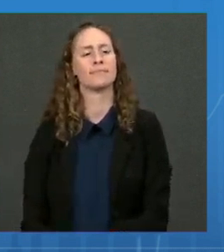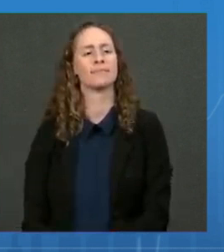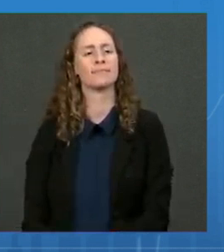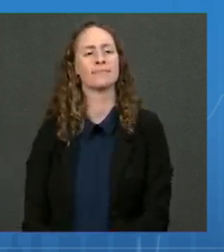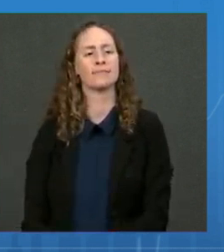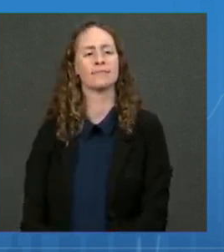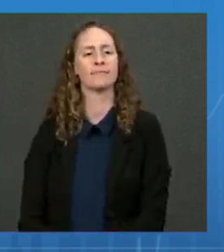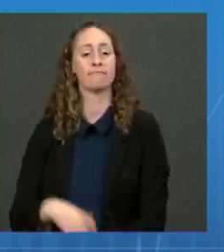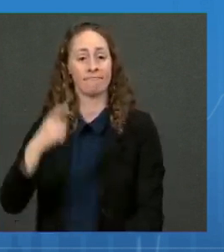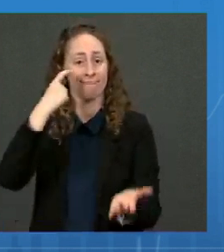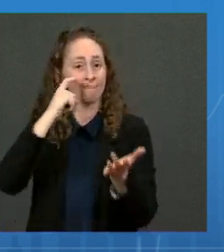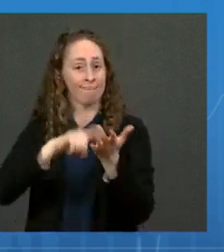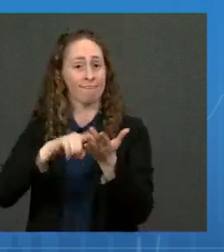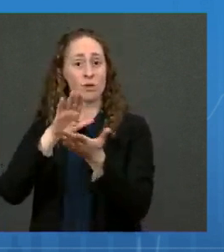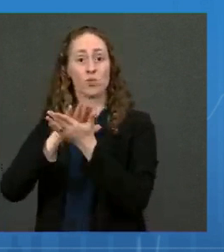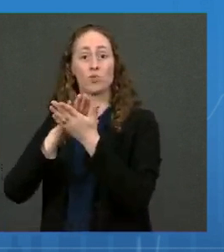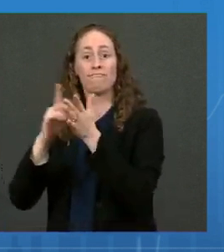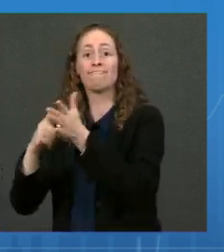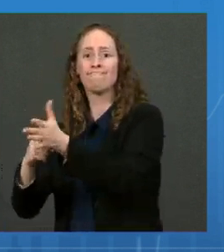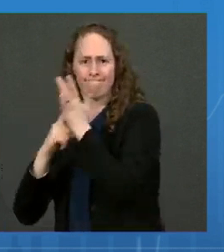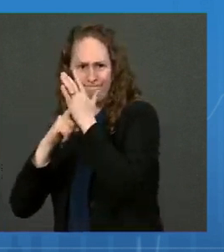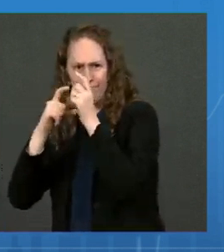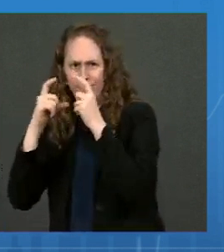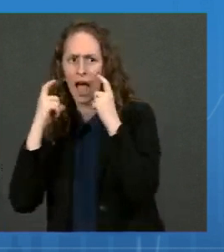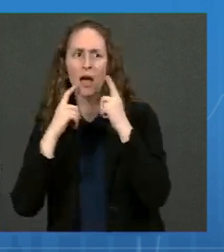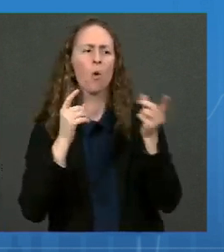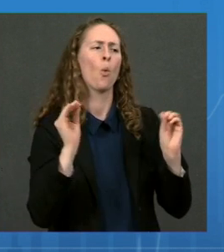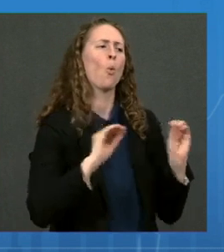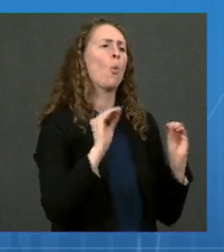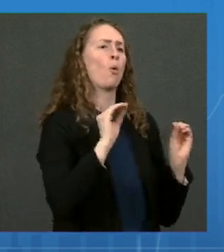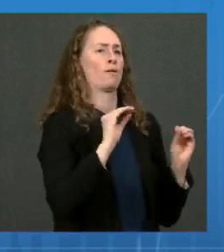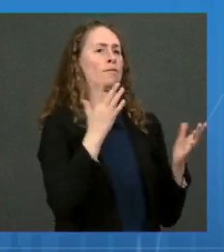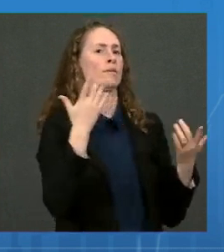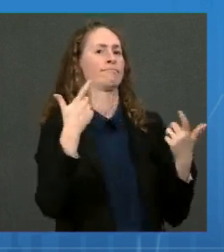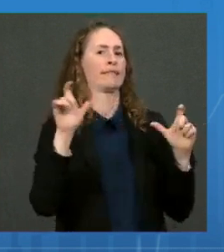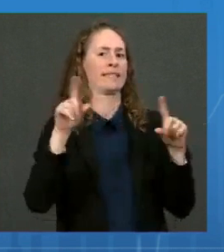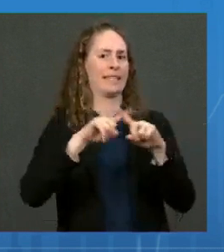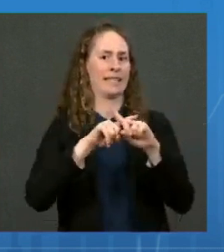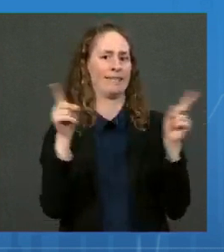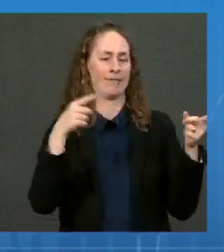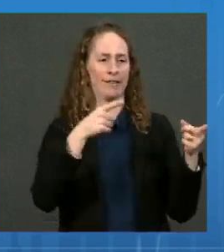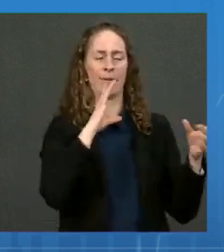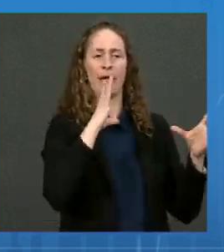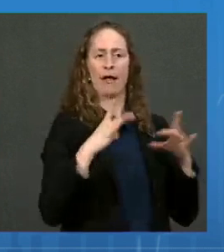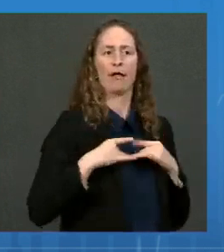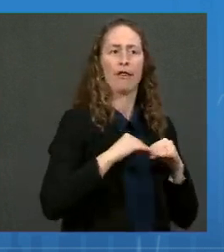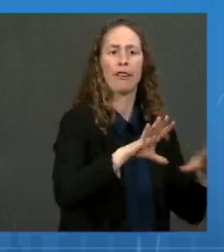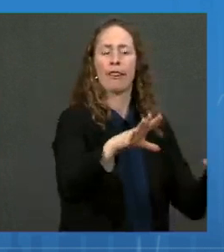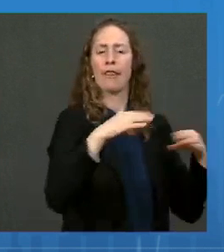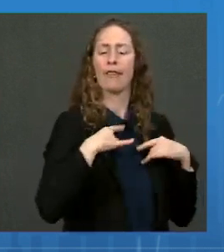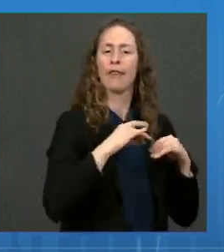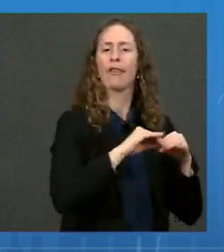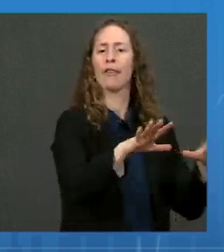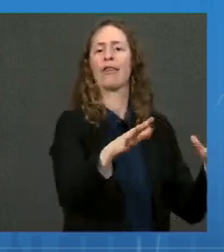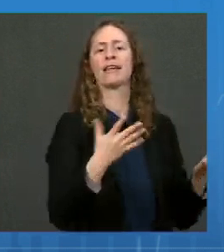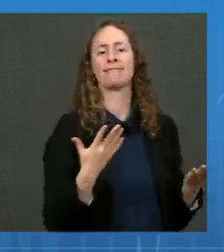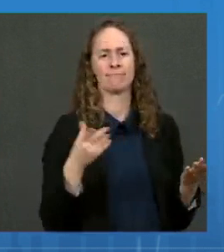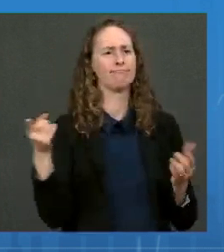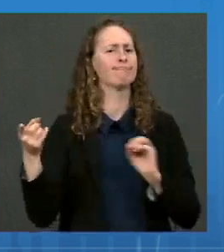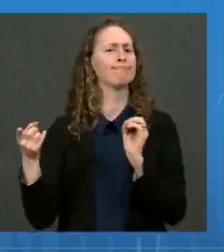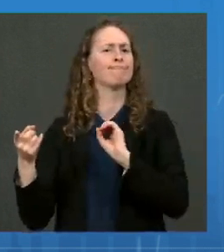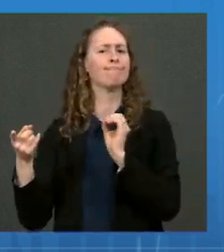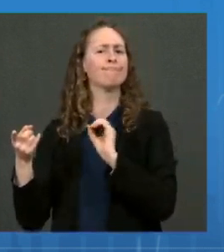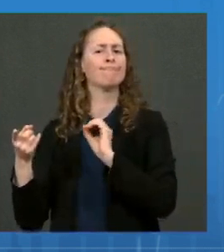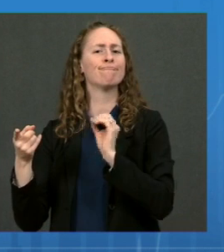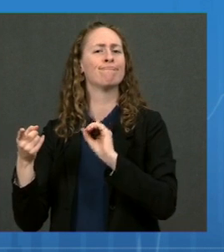masks. Masks in schools work to protect our children, to keep them and their school community safe, and to keep them